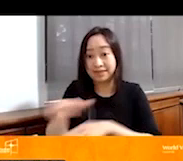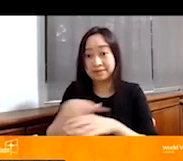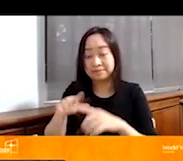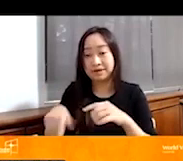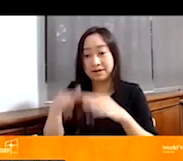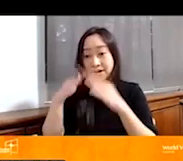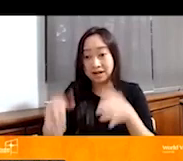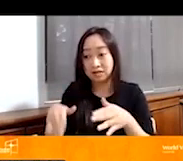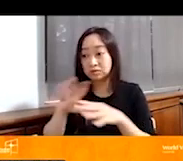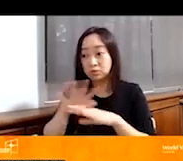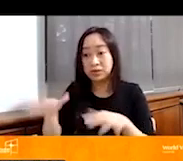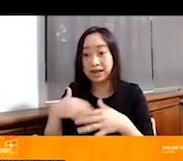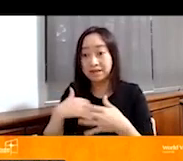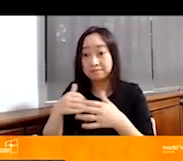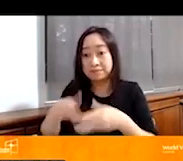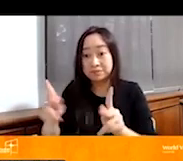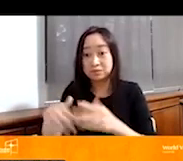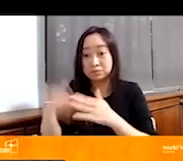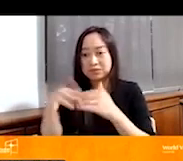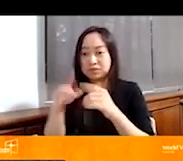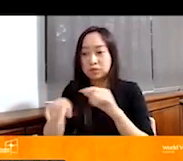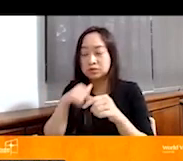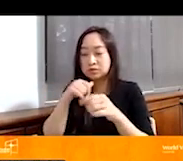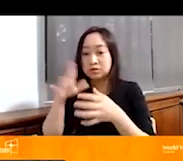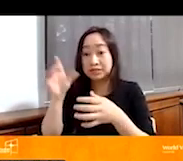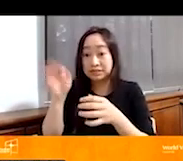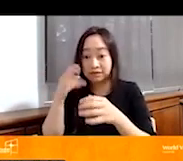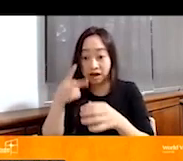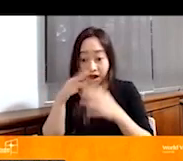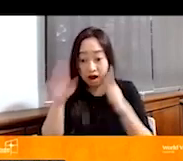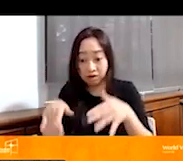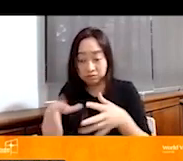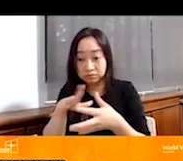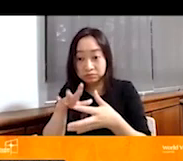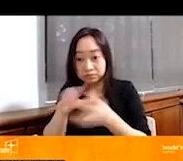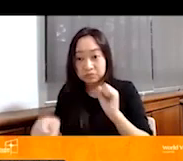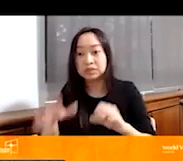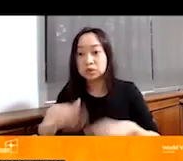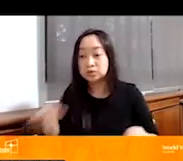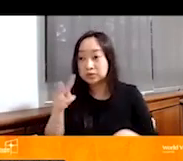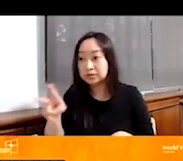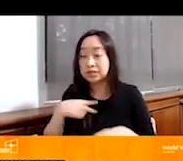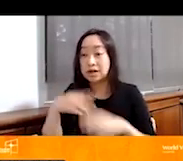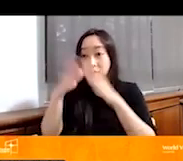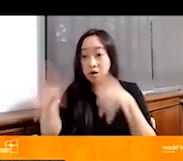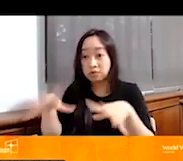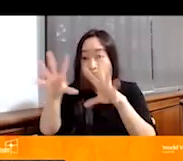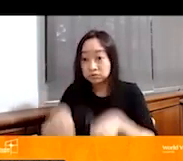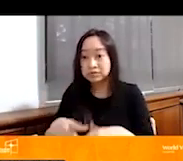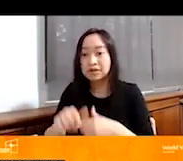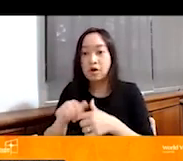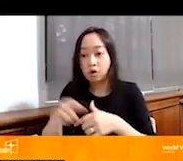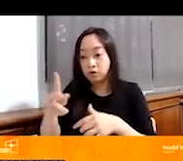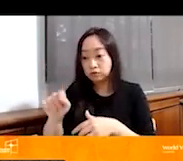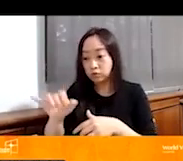demolished. And so children here have seen their actual homes demolished, their toys taken away. You see kids picking